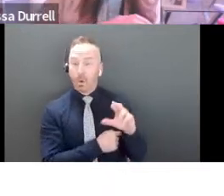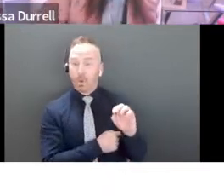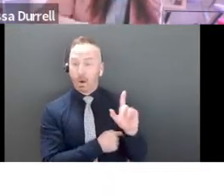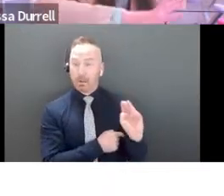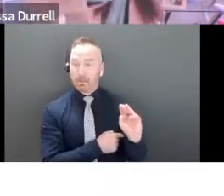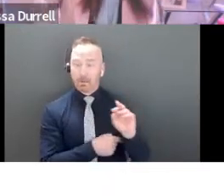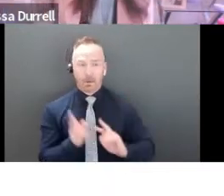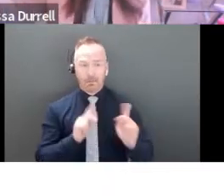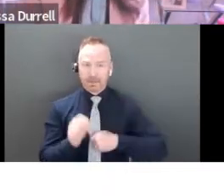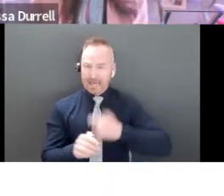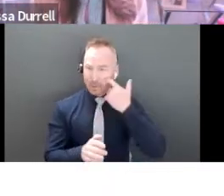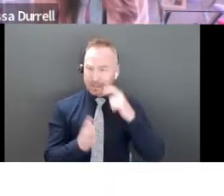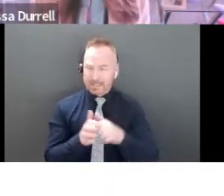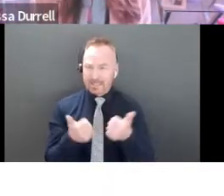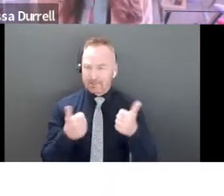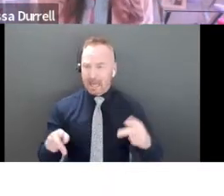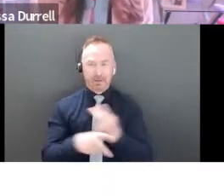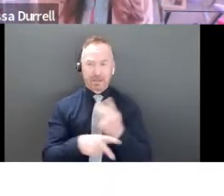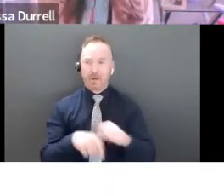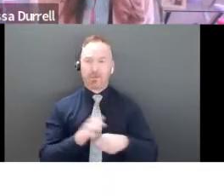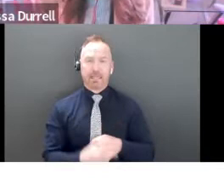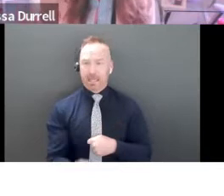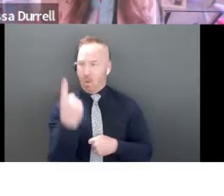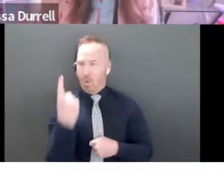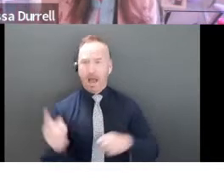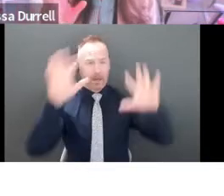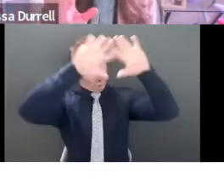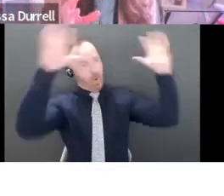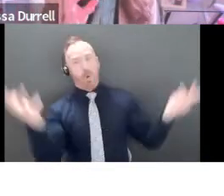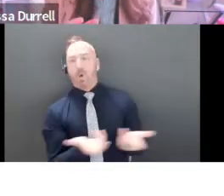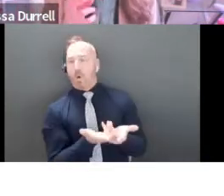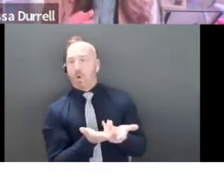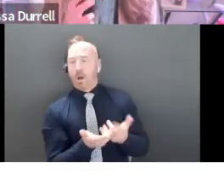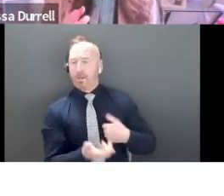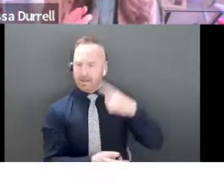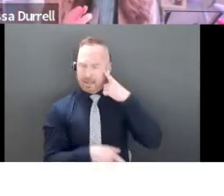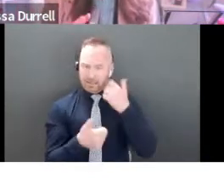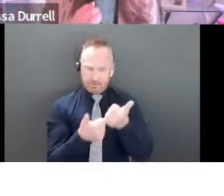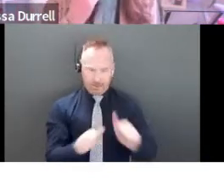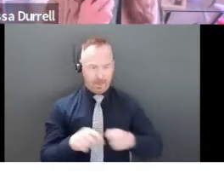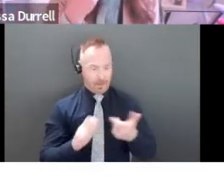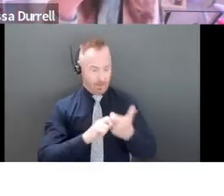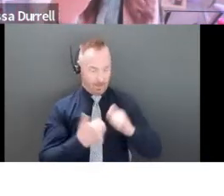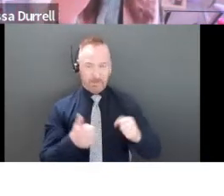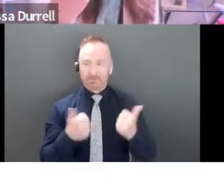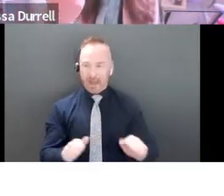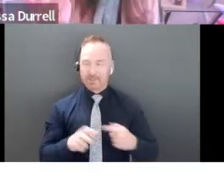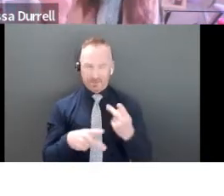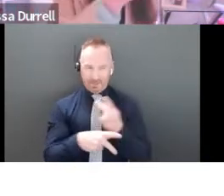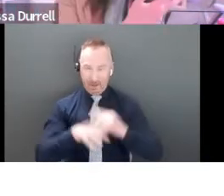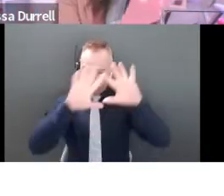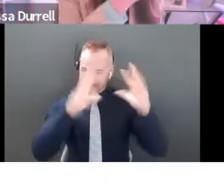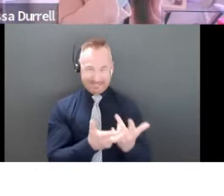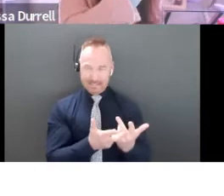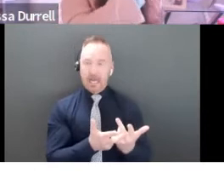as they try to do one overarching encompassing problem, but really, if we want to break that problem down at all, and as you